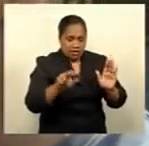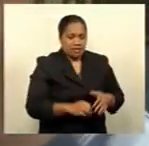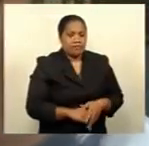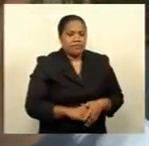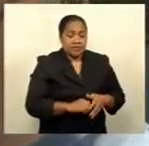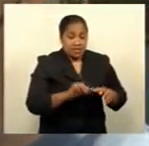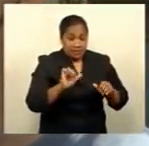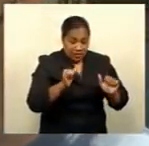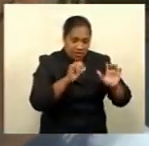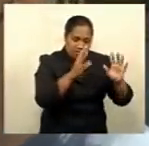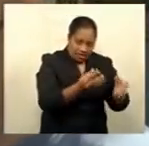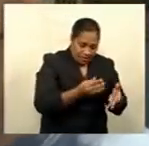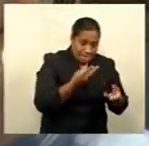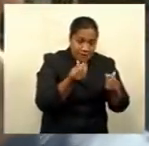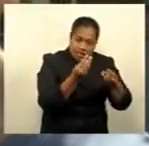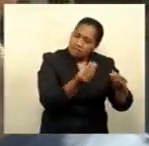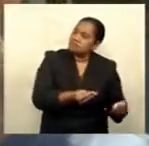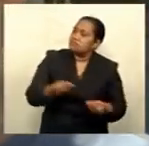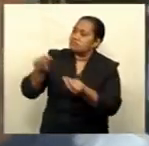their money back.